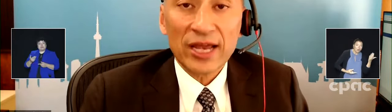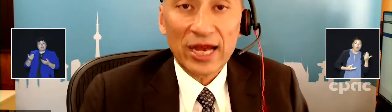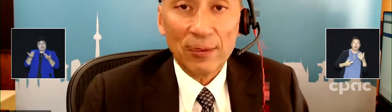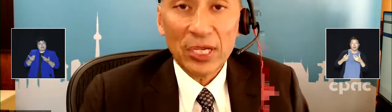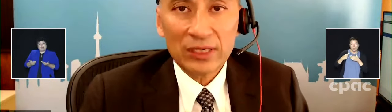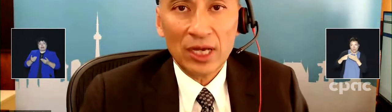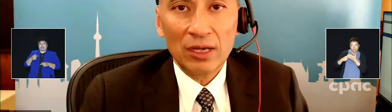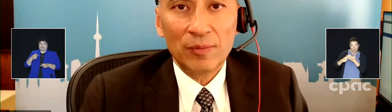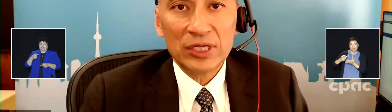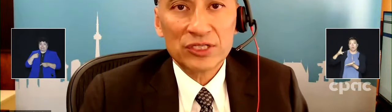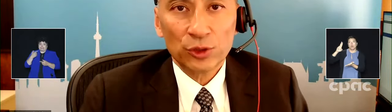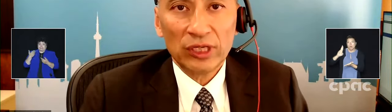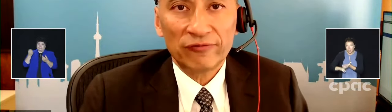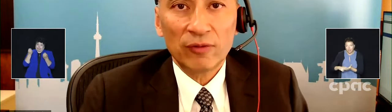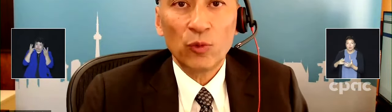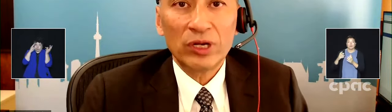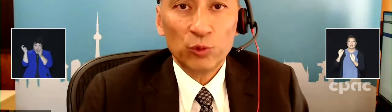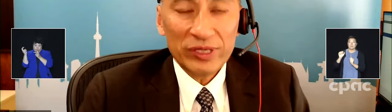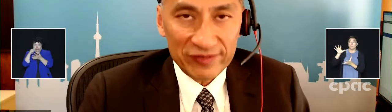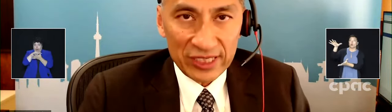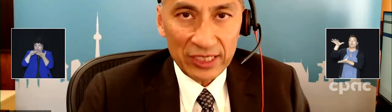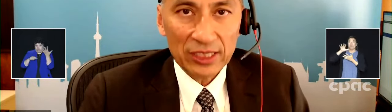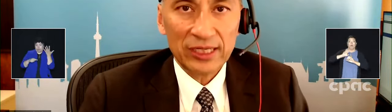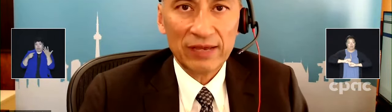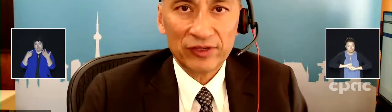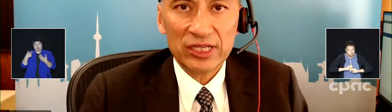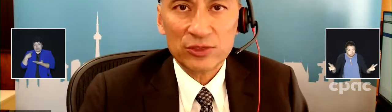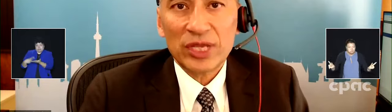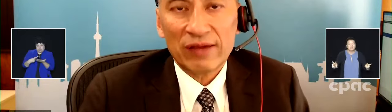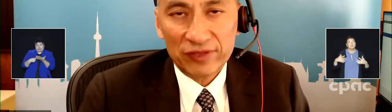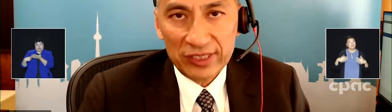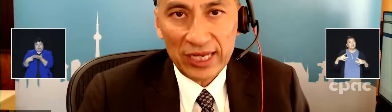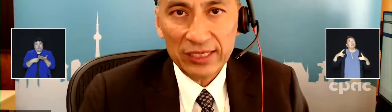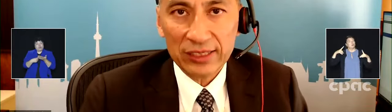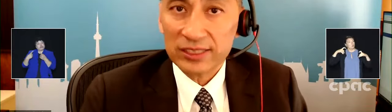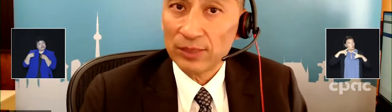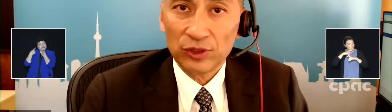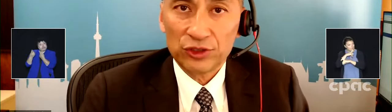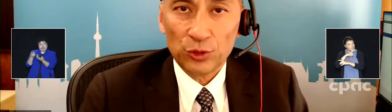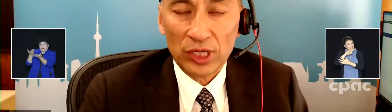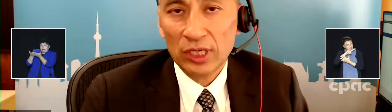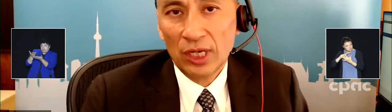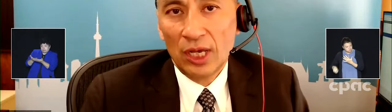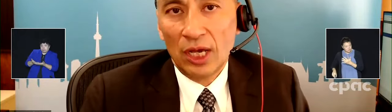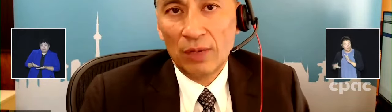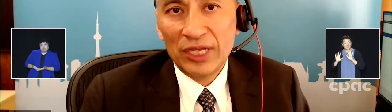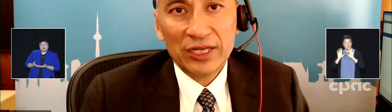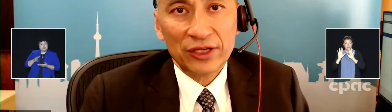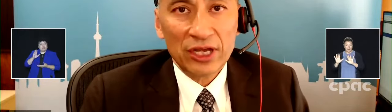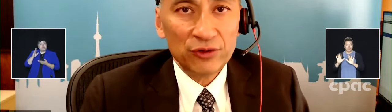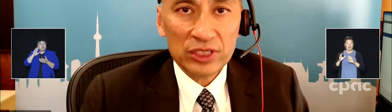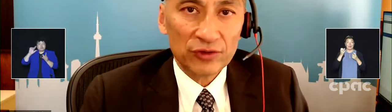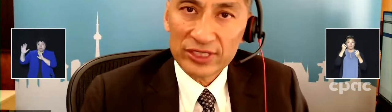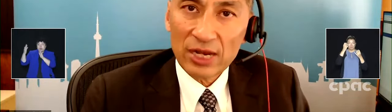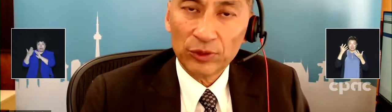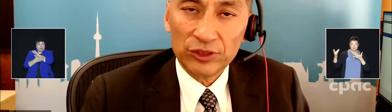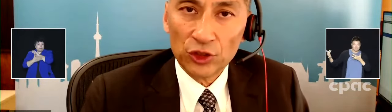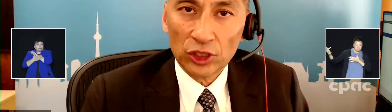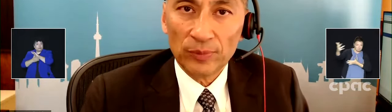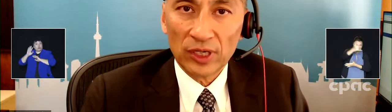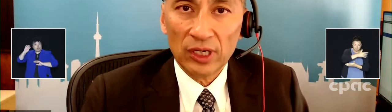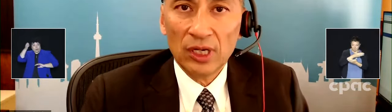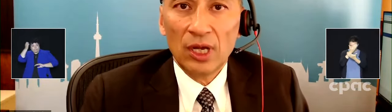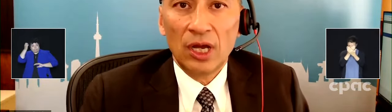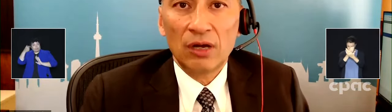complex dynamic but certainly from what we've seen and the evidence we have to date and similar to many other countries, for example, in Europe,